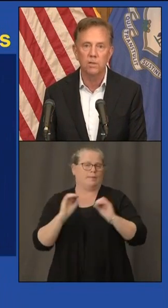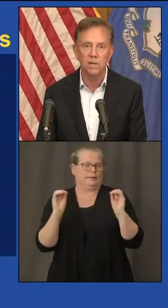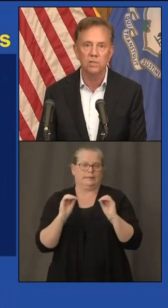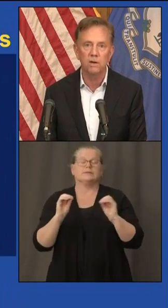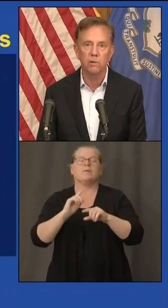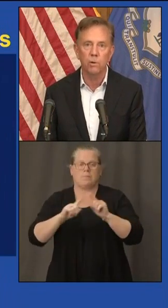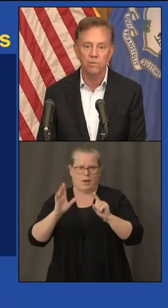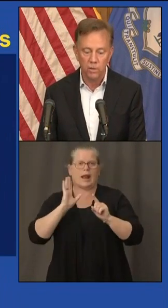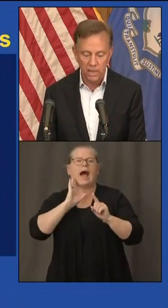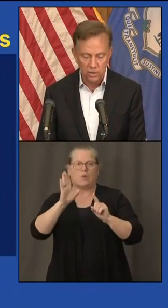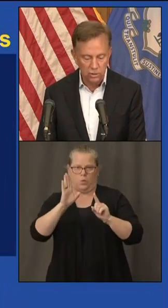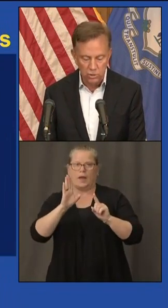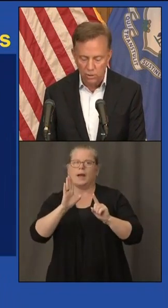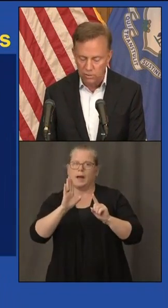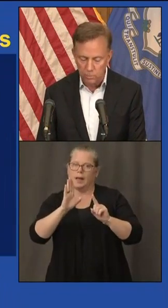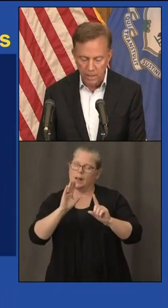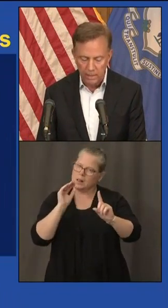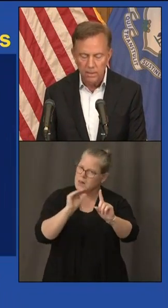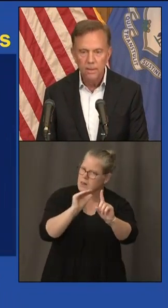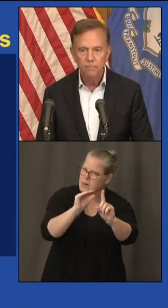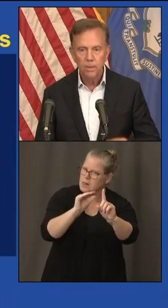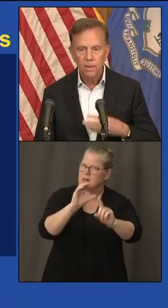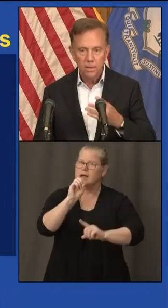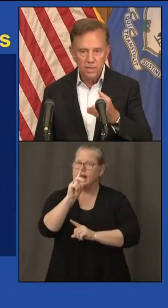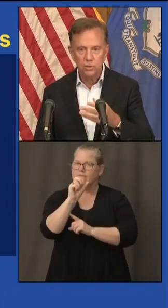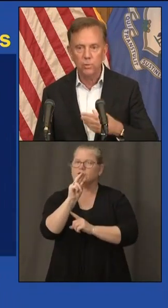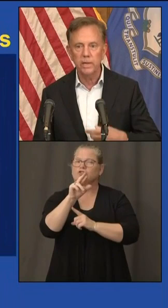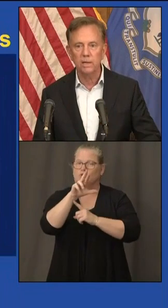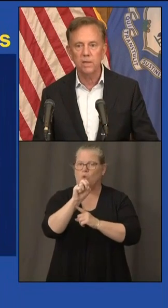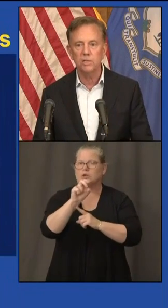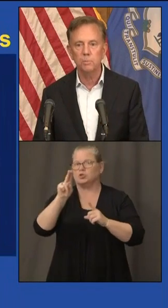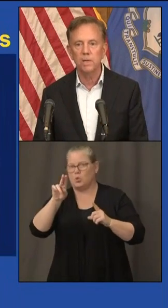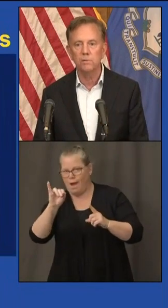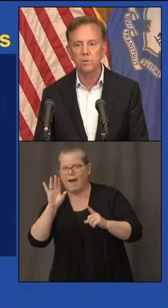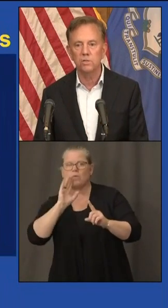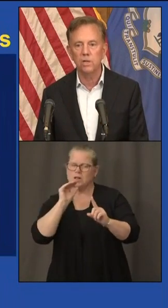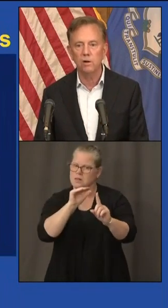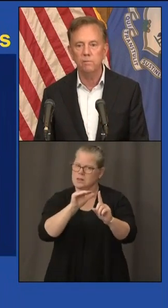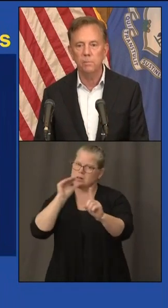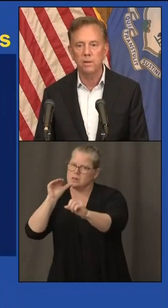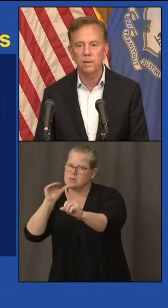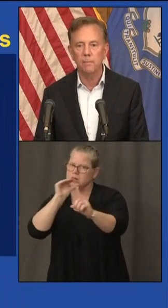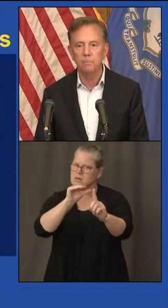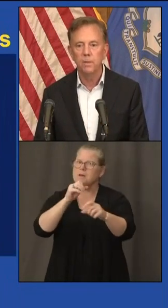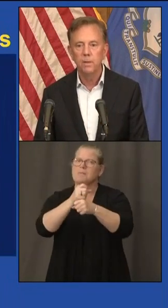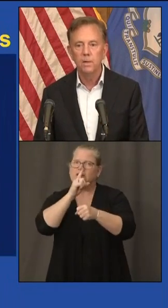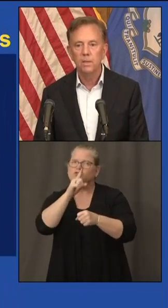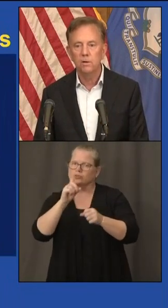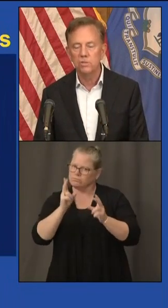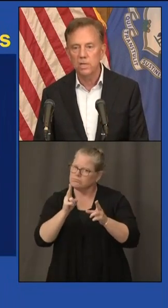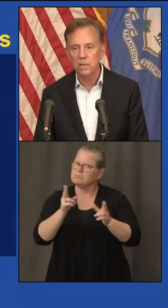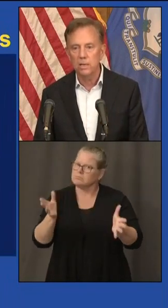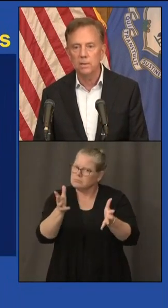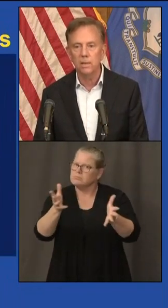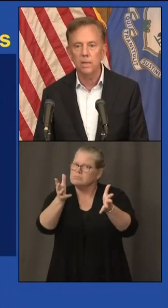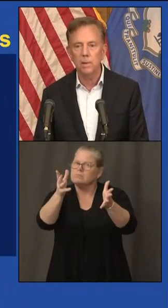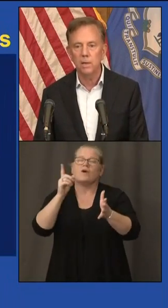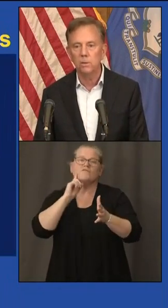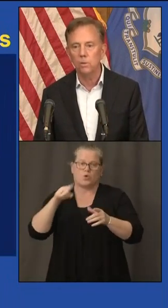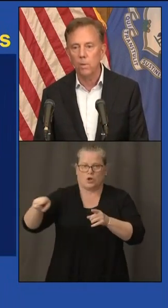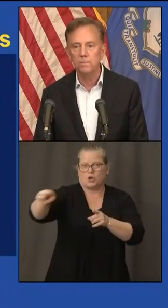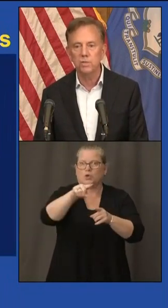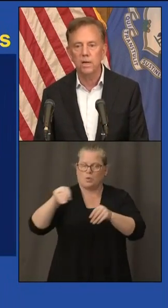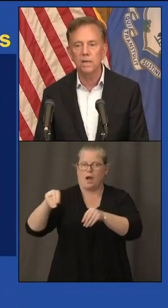beam until each and every one of you gets your service back this grid i think speaks for itself but um there's the uh